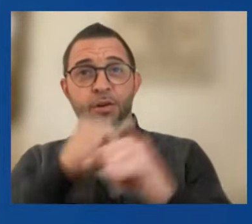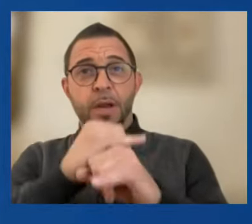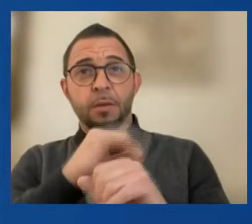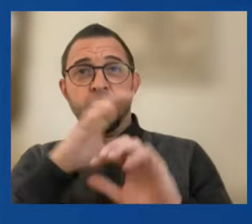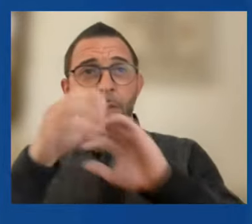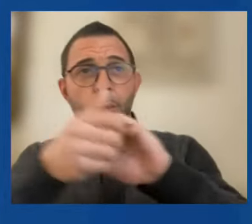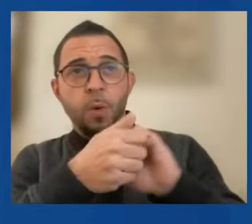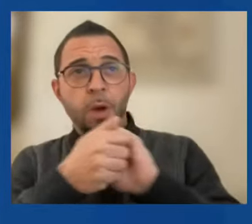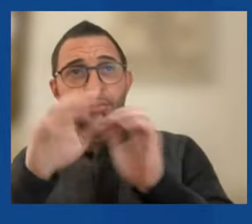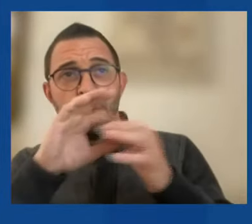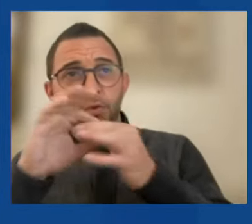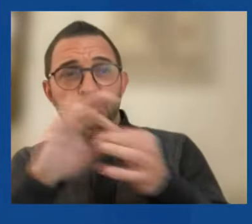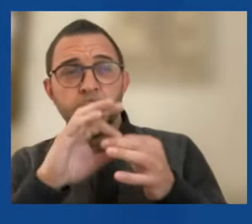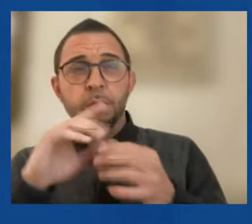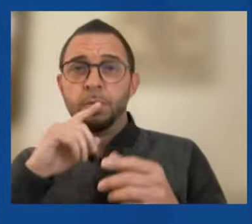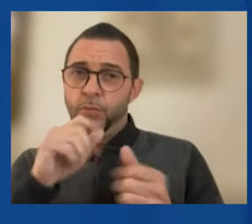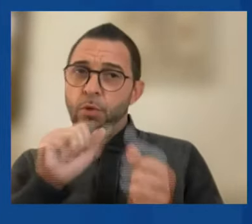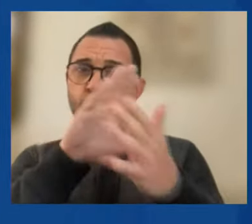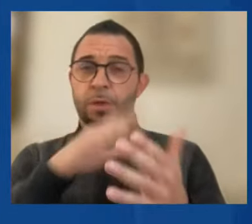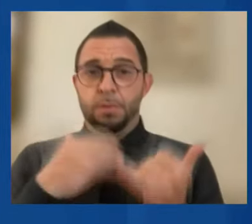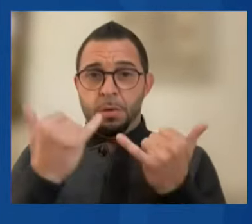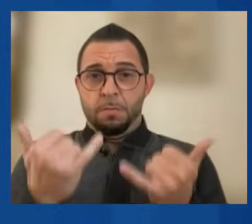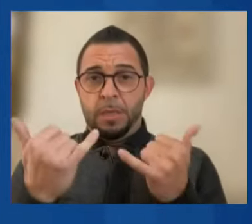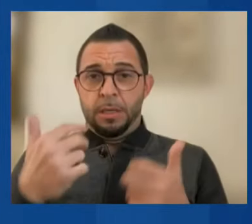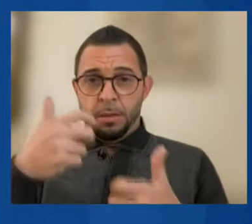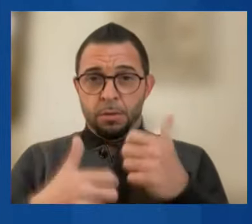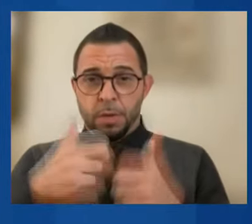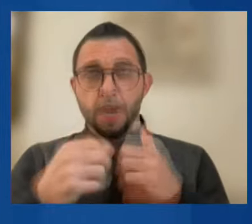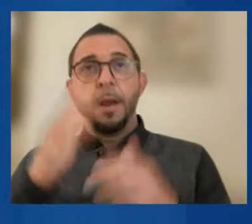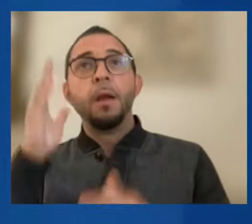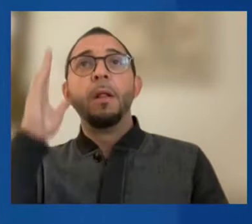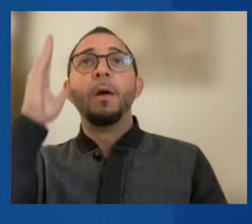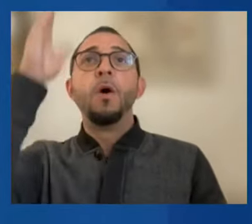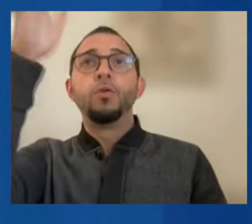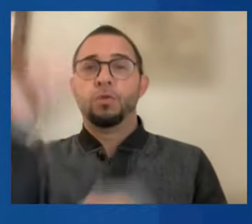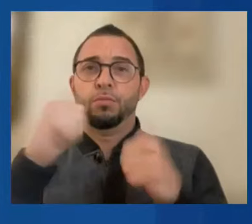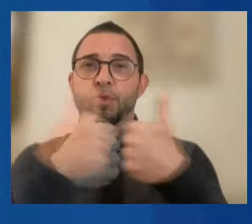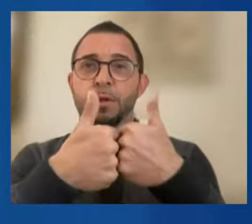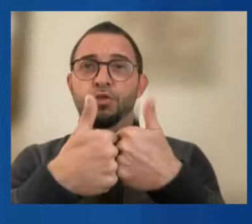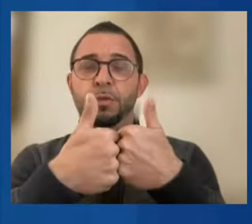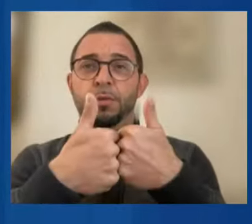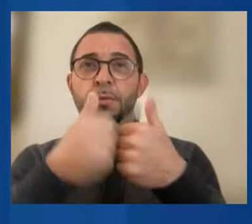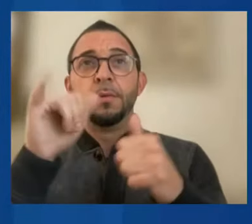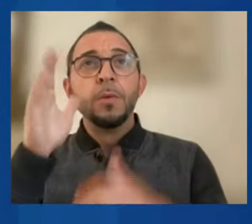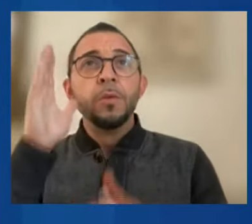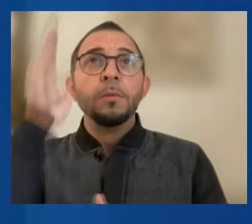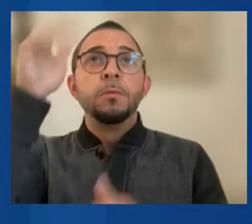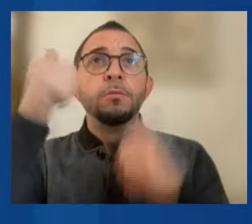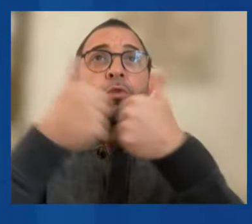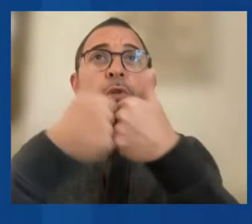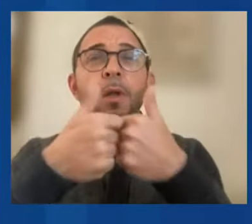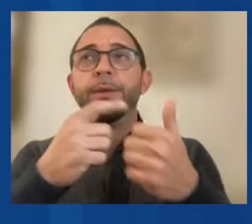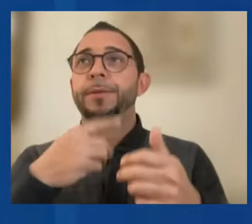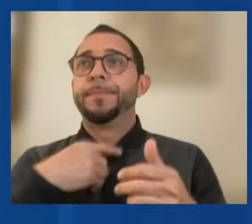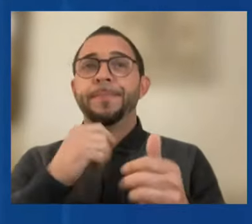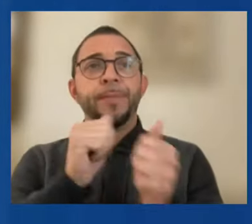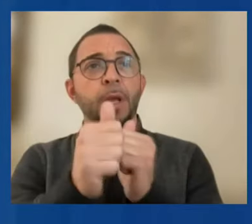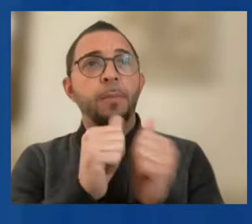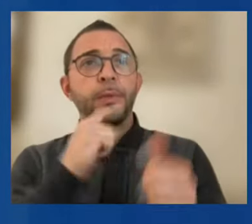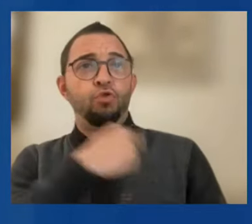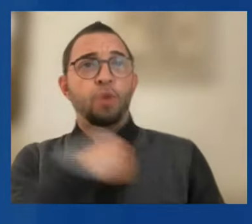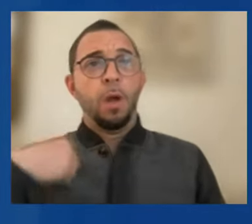our immediate crises and our long-term challenges. These challenges, from competition with China to the pandemic